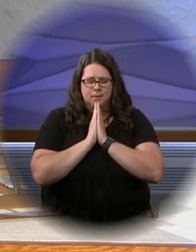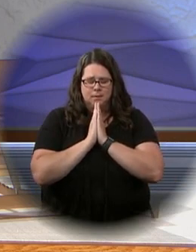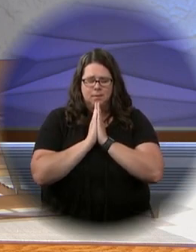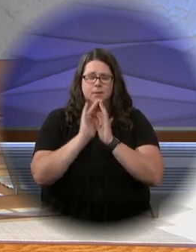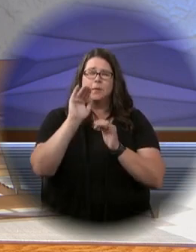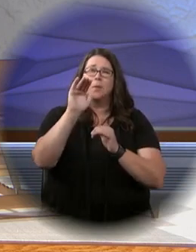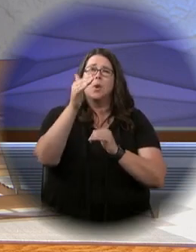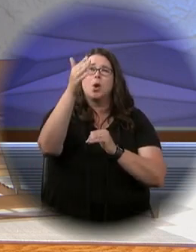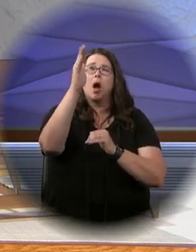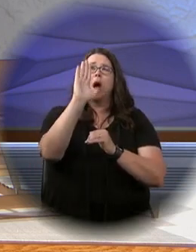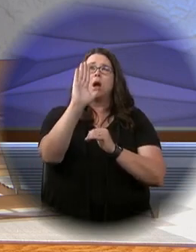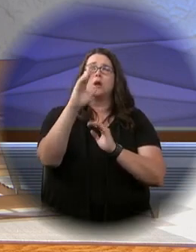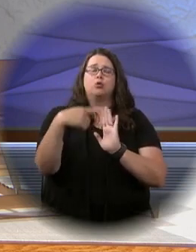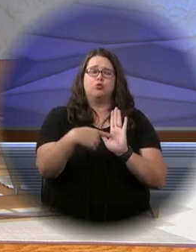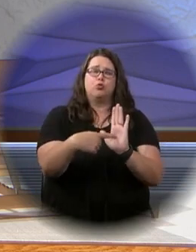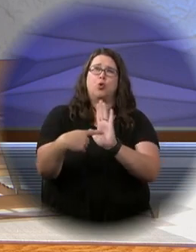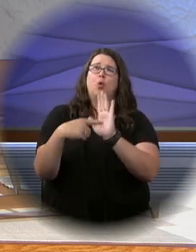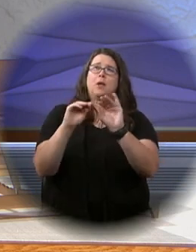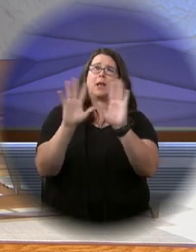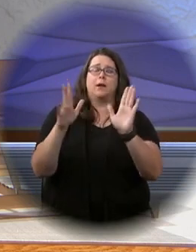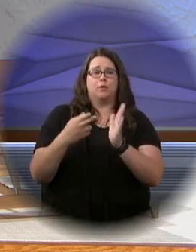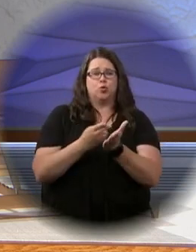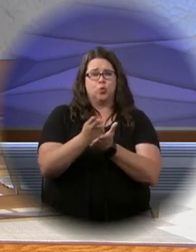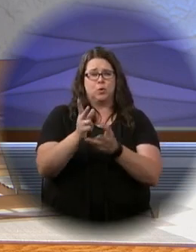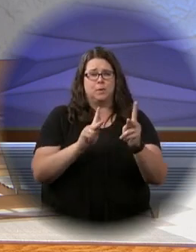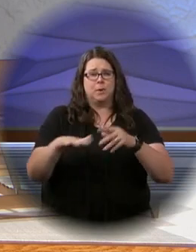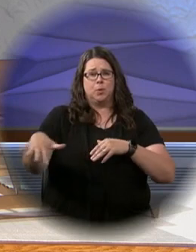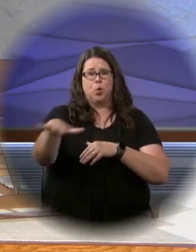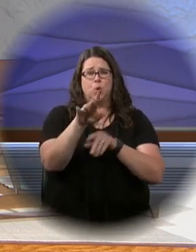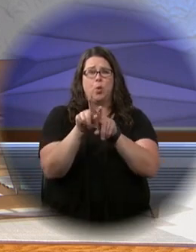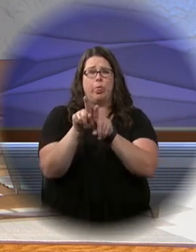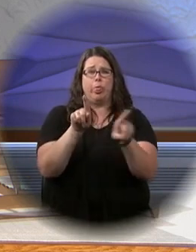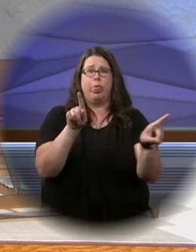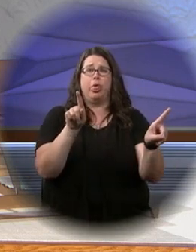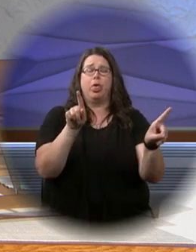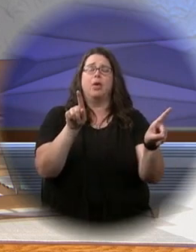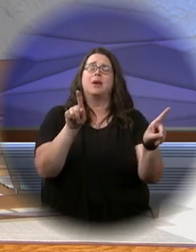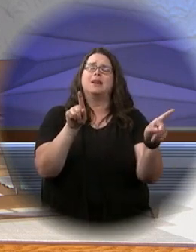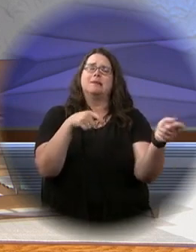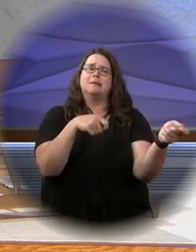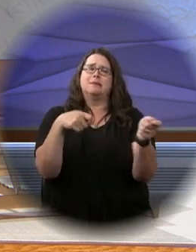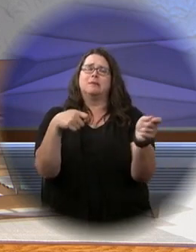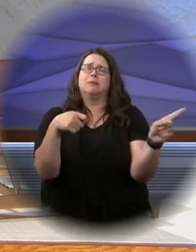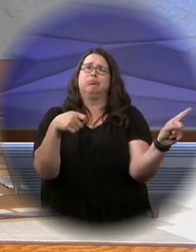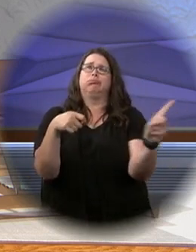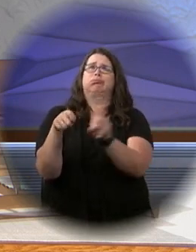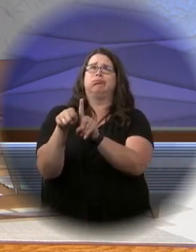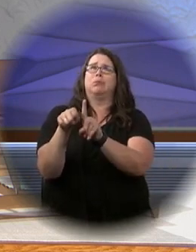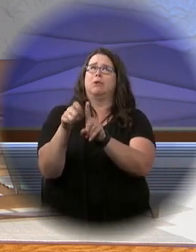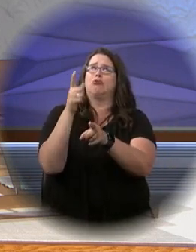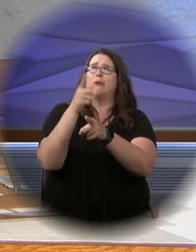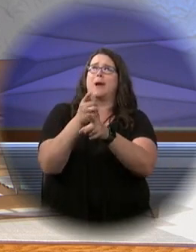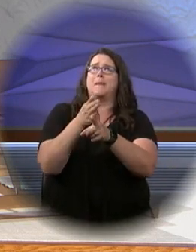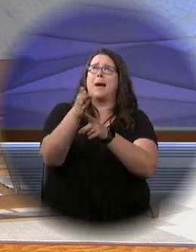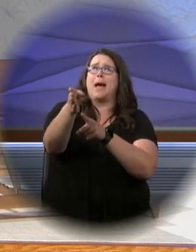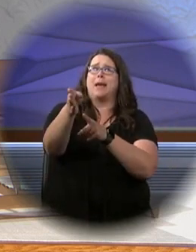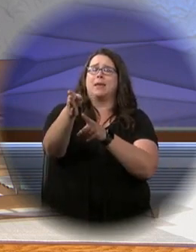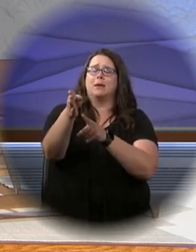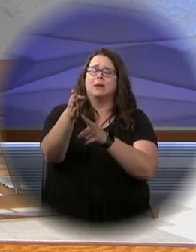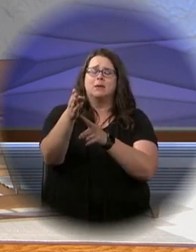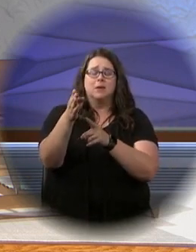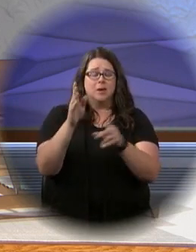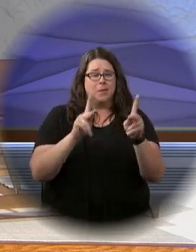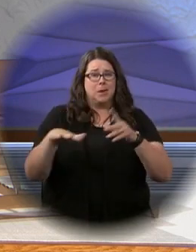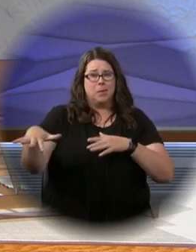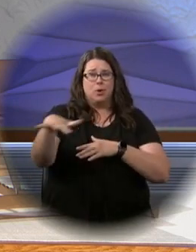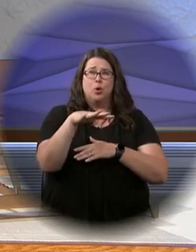O God, who show the light of your truth to those who go astray, so that they may return to the right path, give